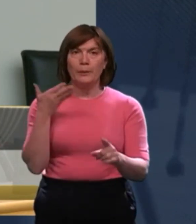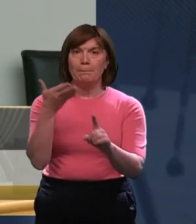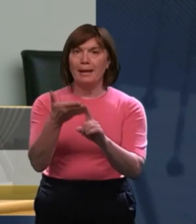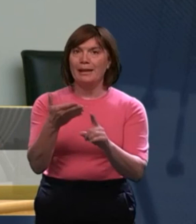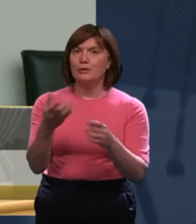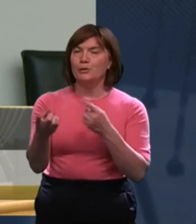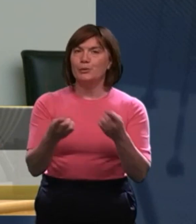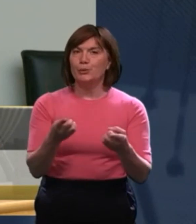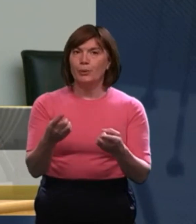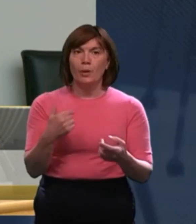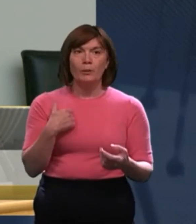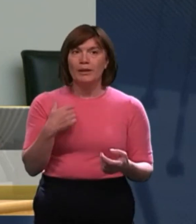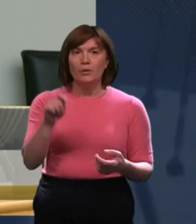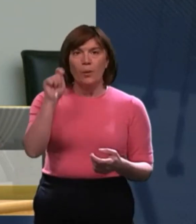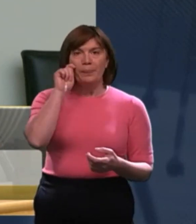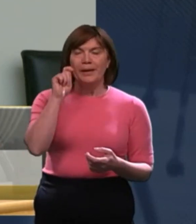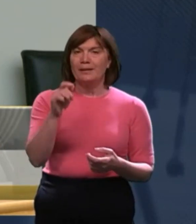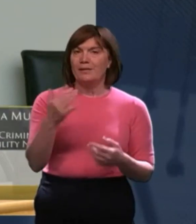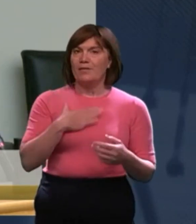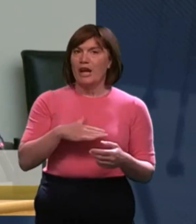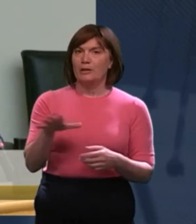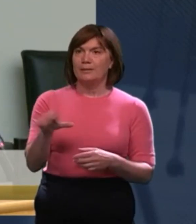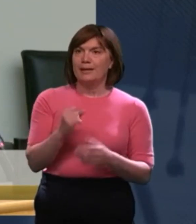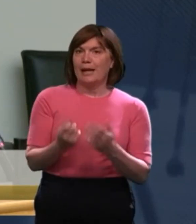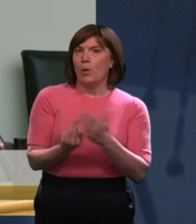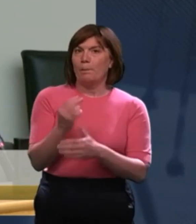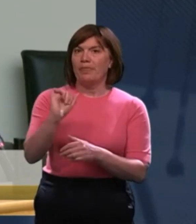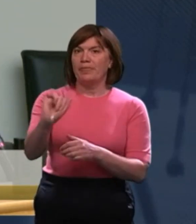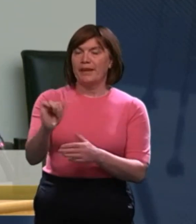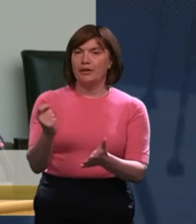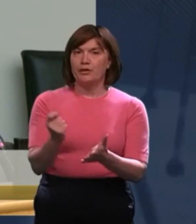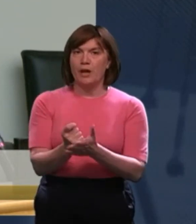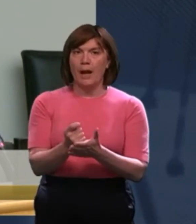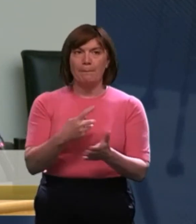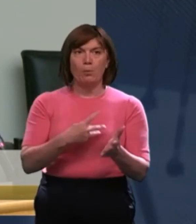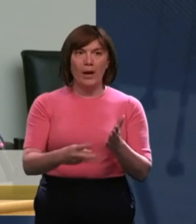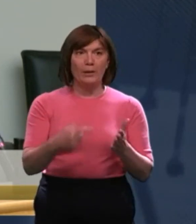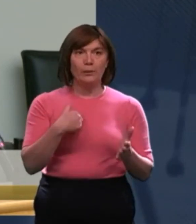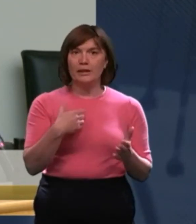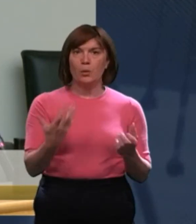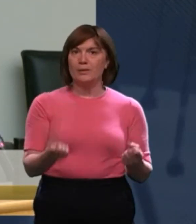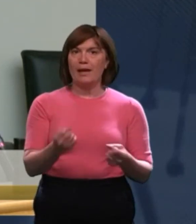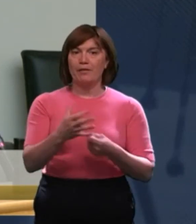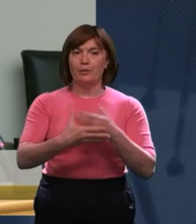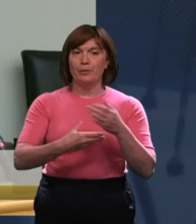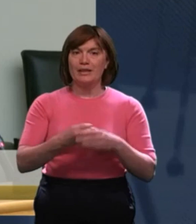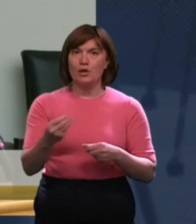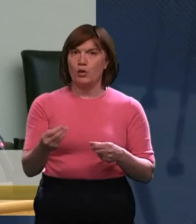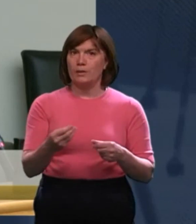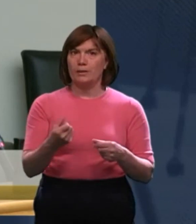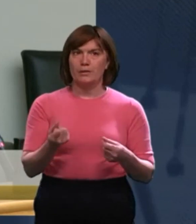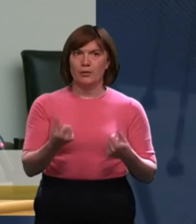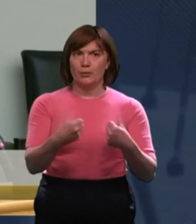time without having the resources to help them as well.